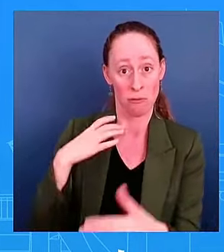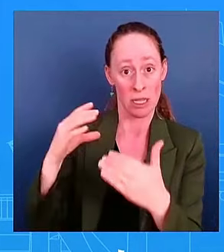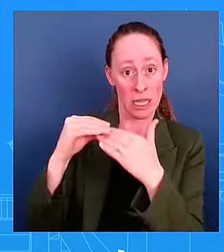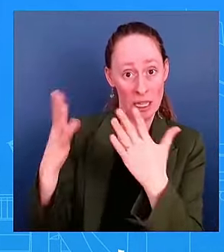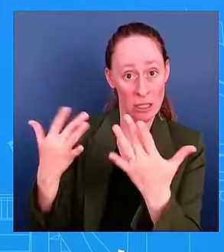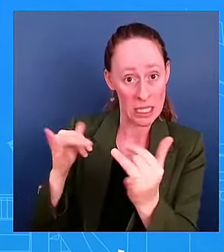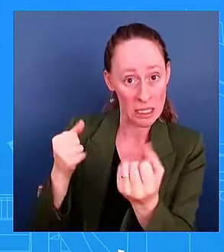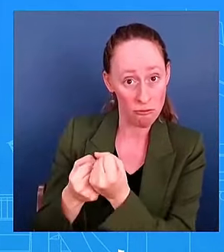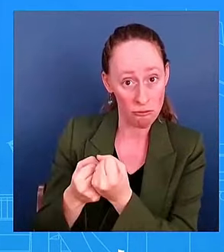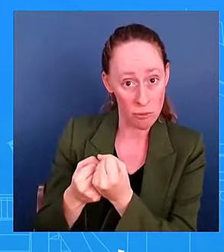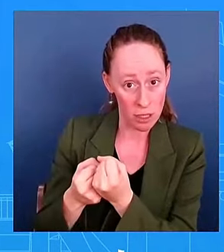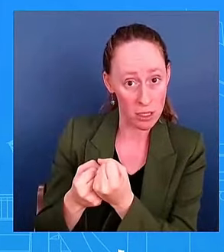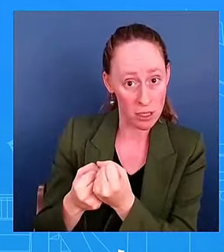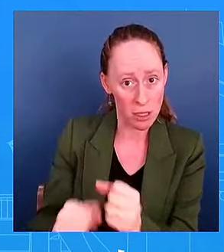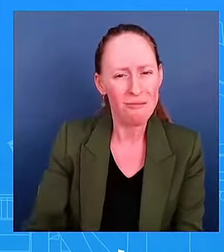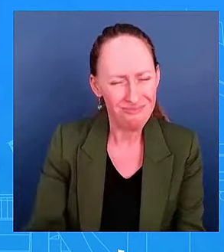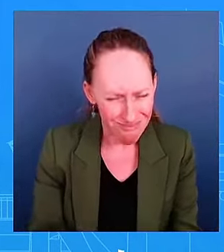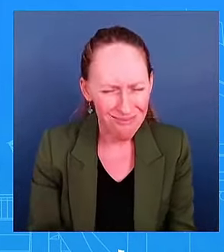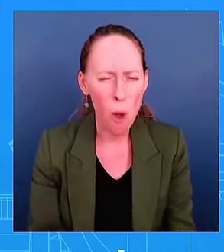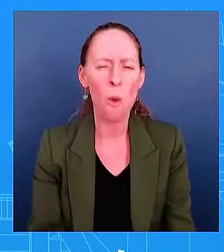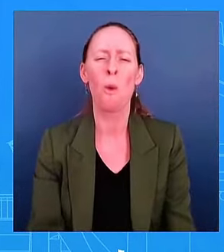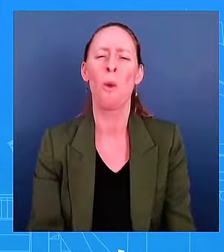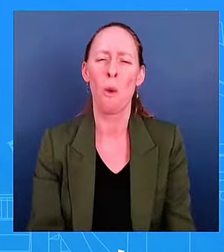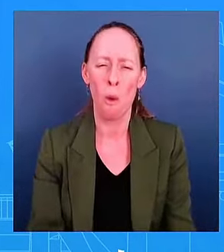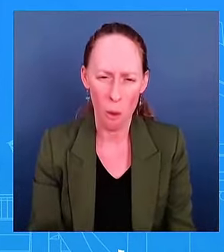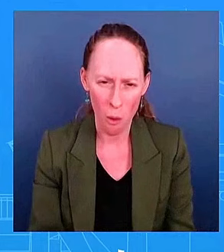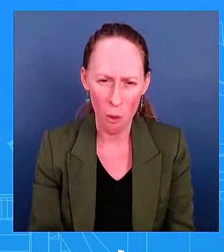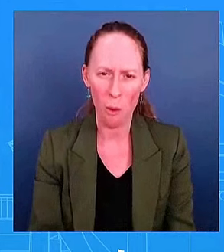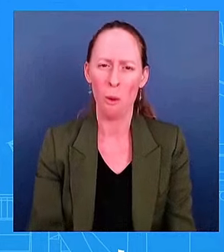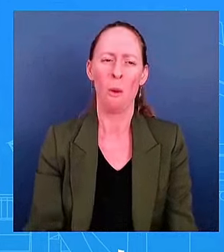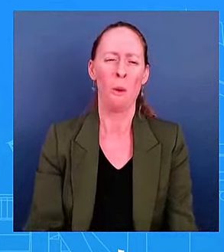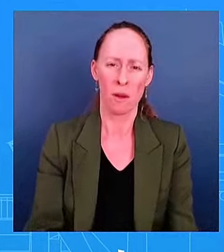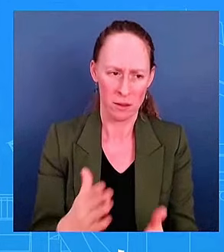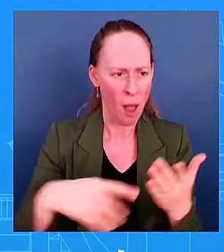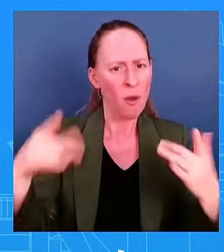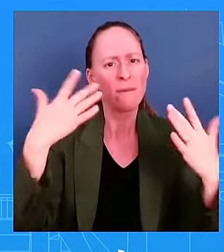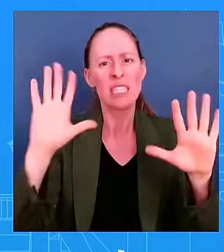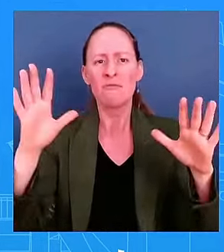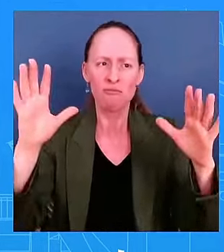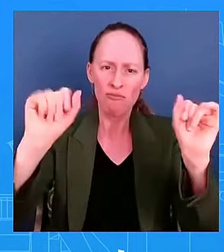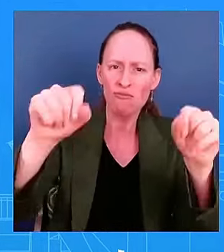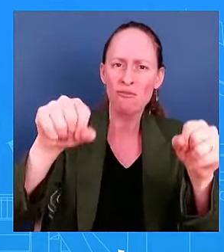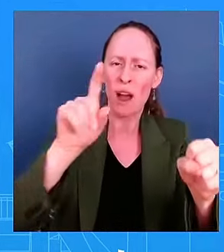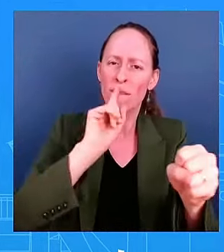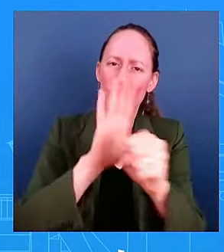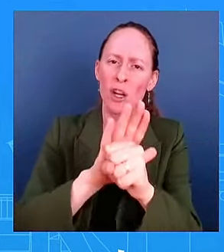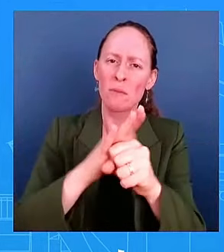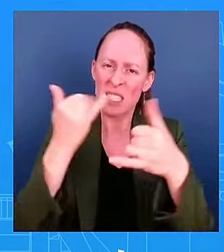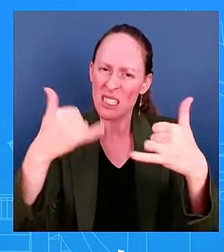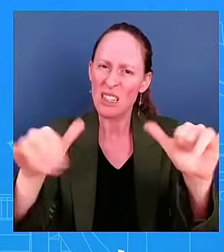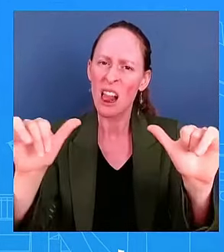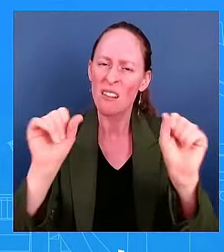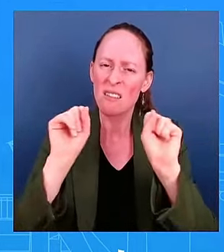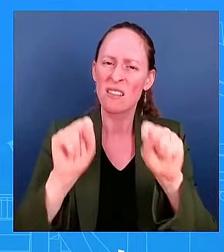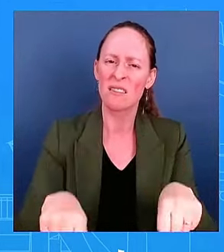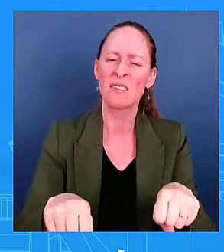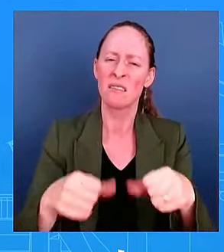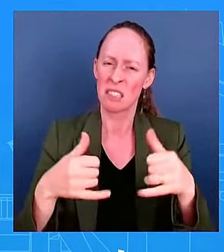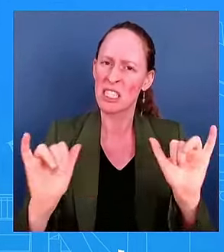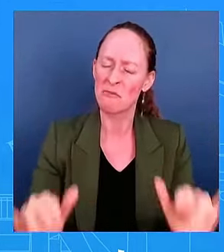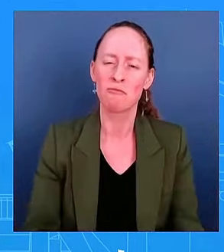They've been very clear, have spoken, have gone on television, spoken to some of you in your reporting, and said that very clearly.